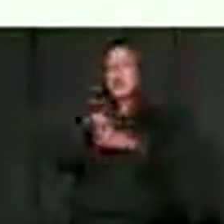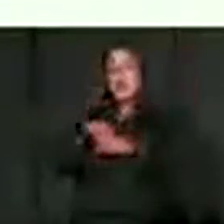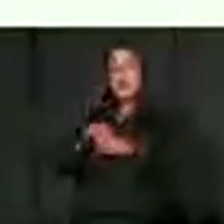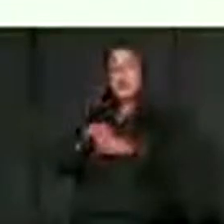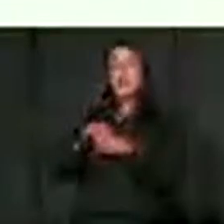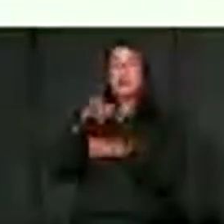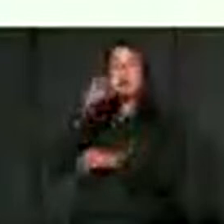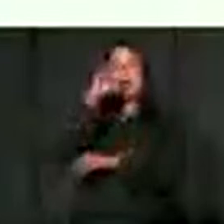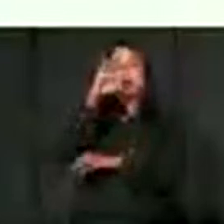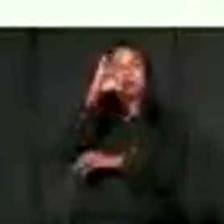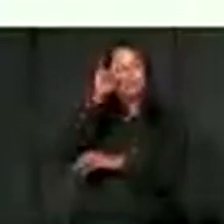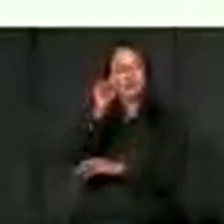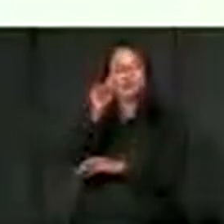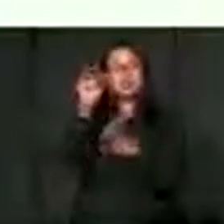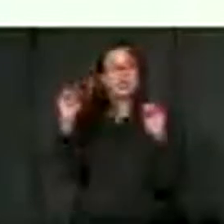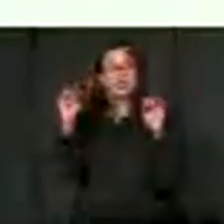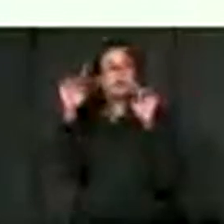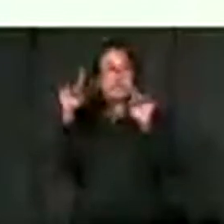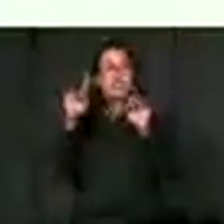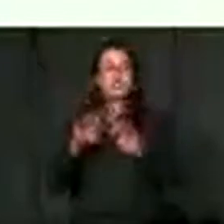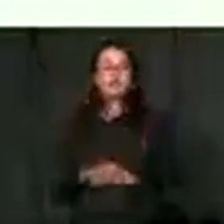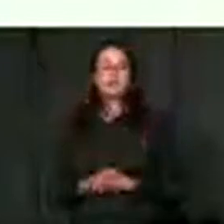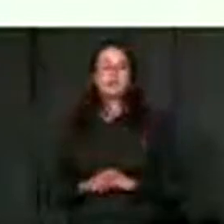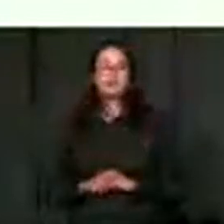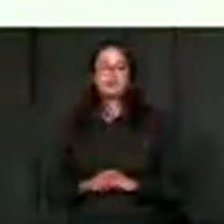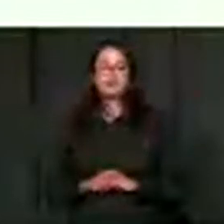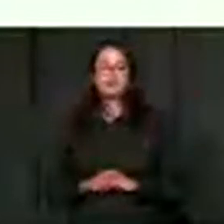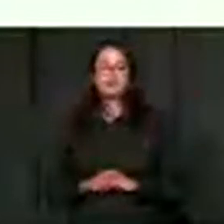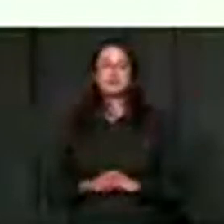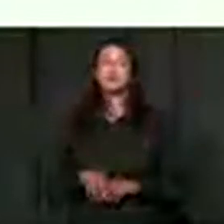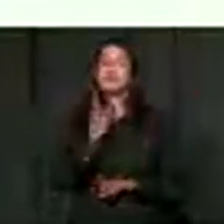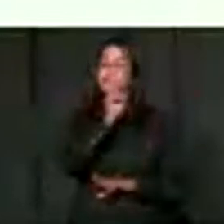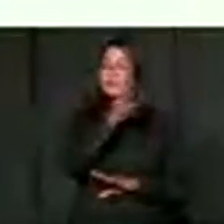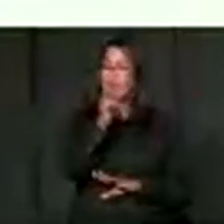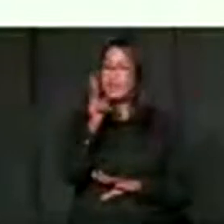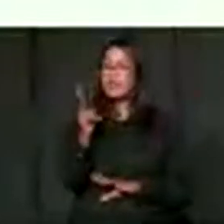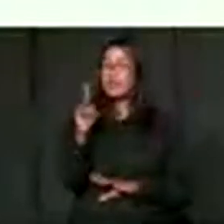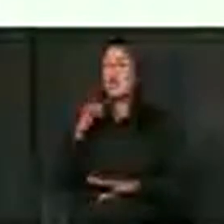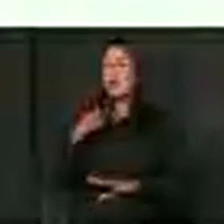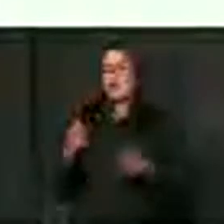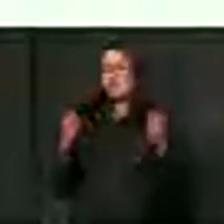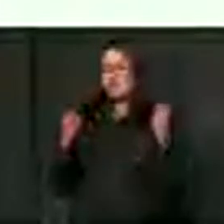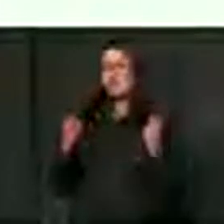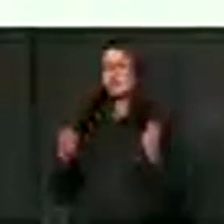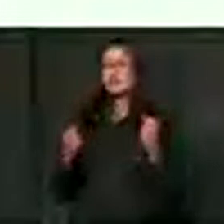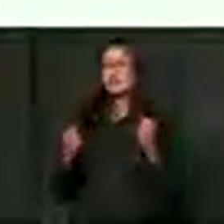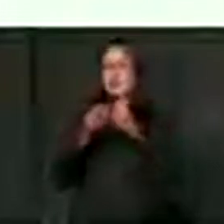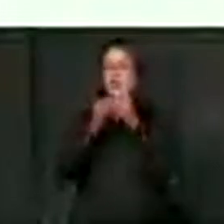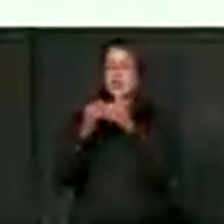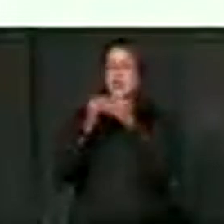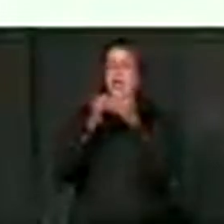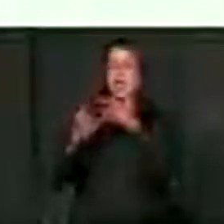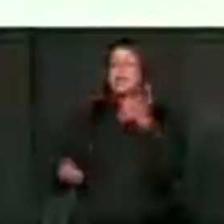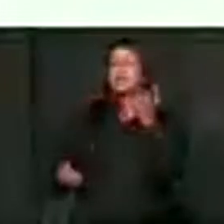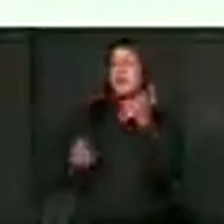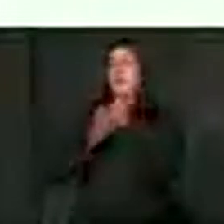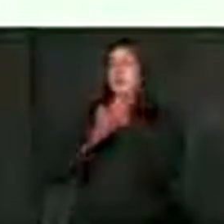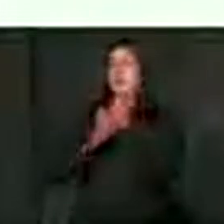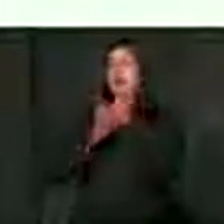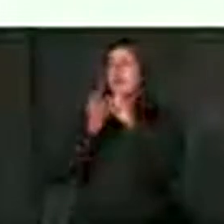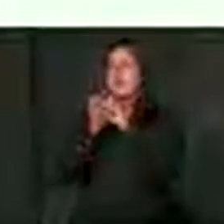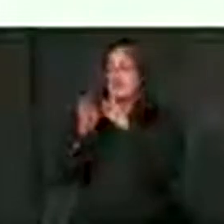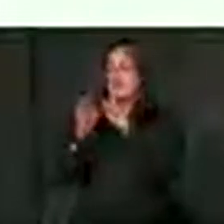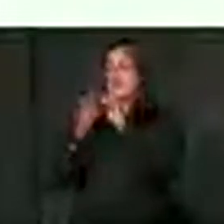hinged around ICTs in education. But again, we wanted to strengthen the package of care and support for the